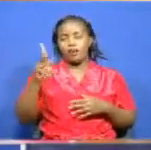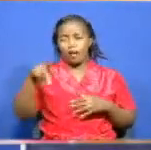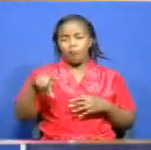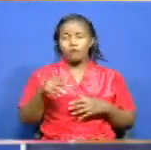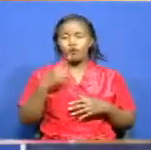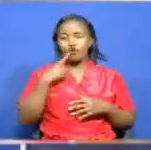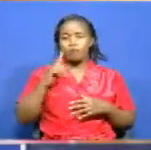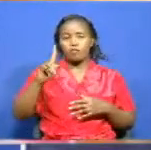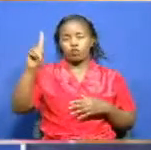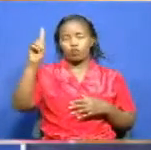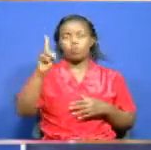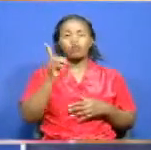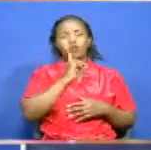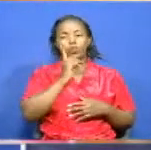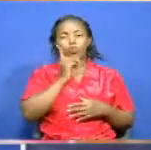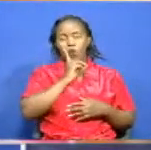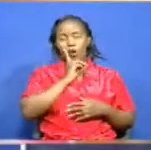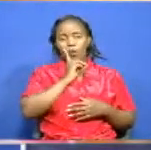office on Tuesday.